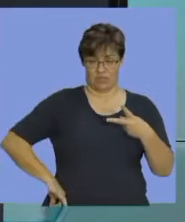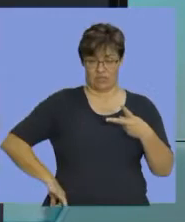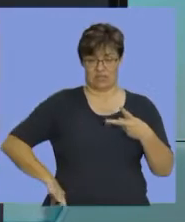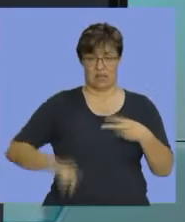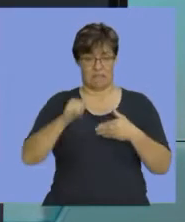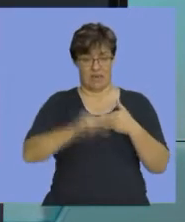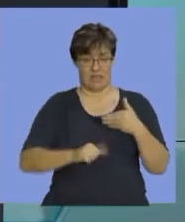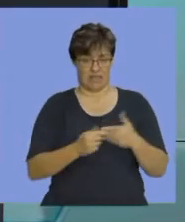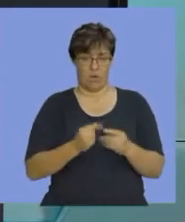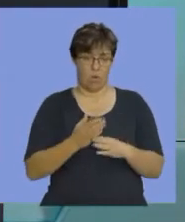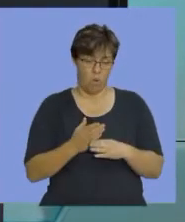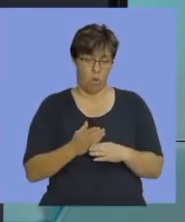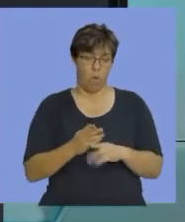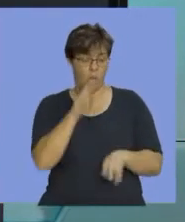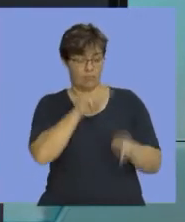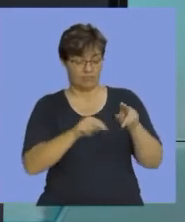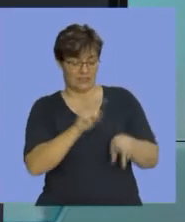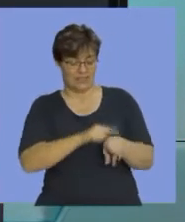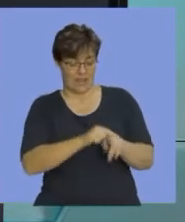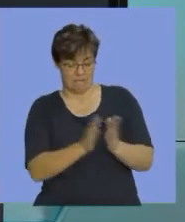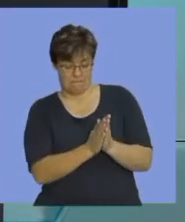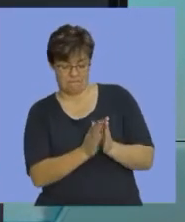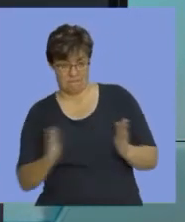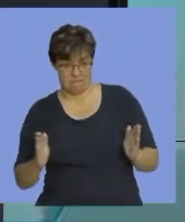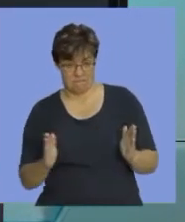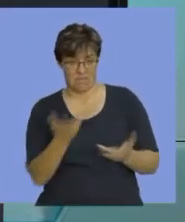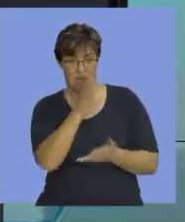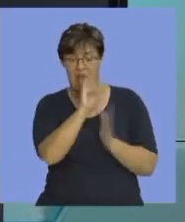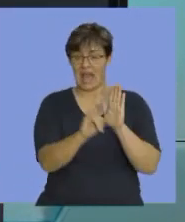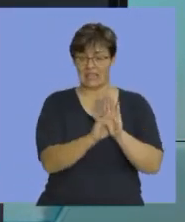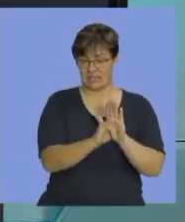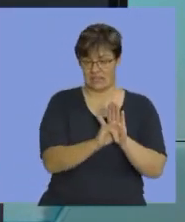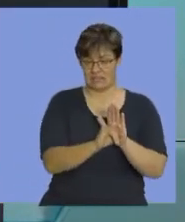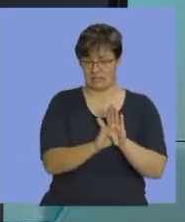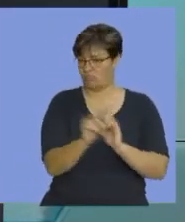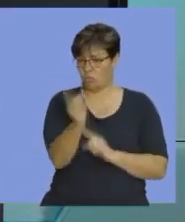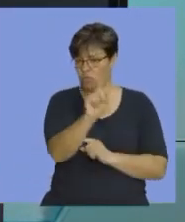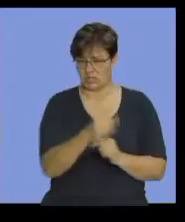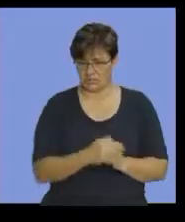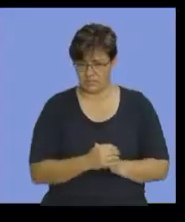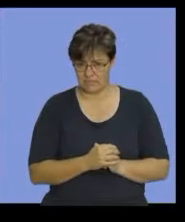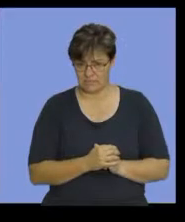during this month or the period under review. Now identify them. What are they?